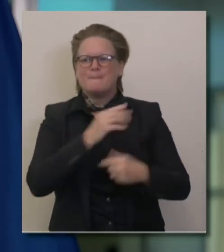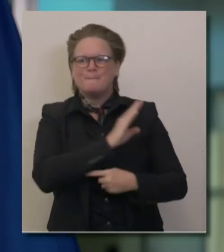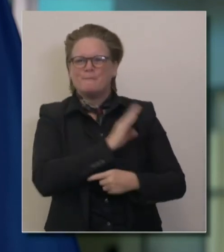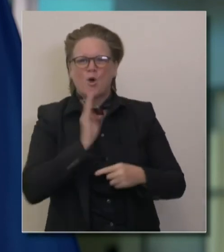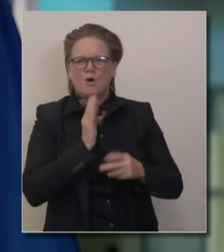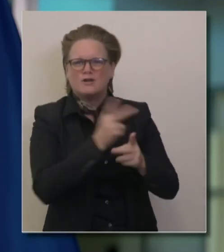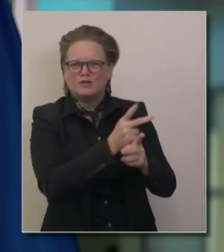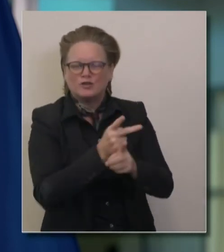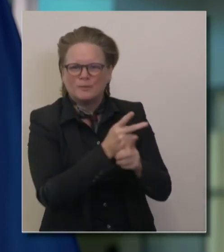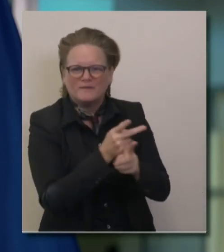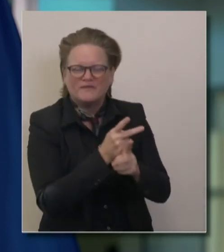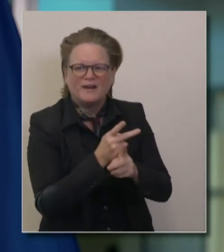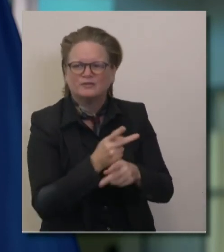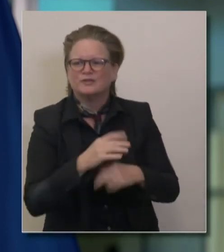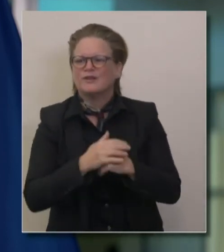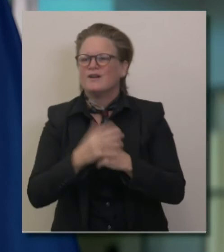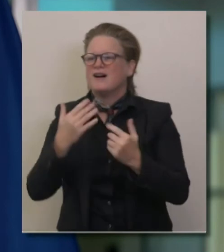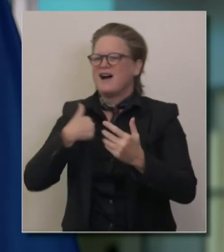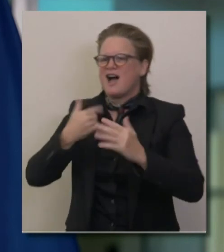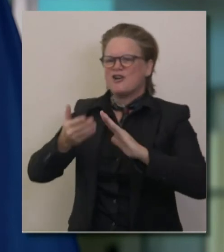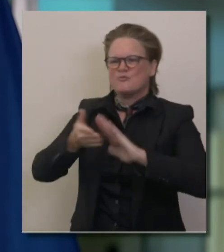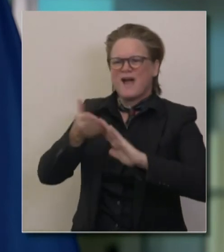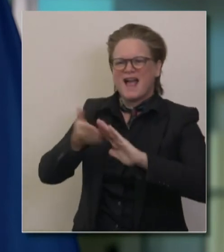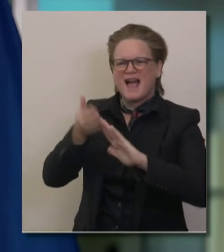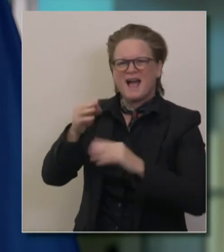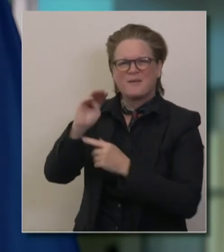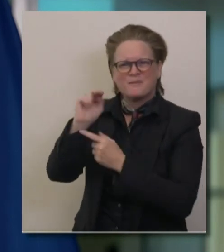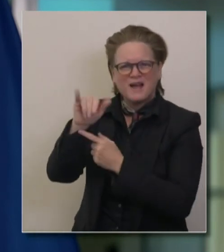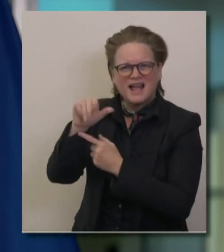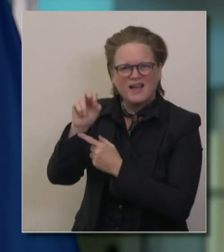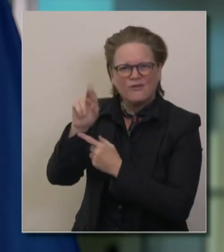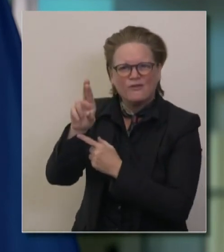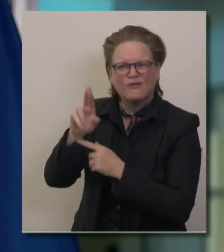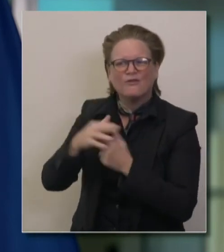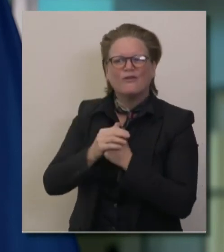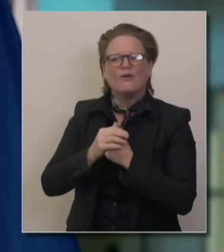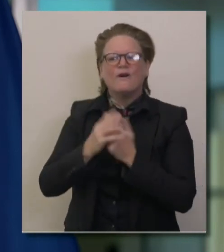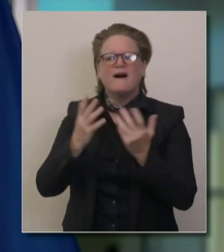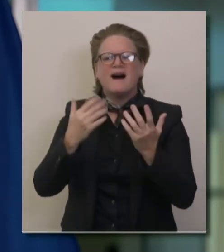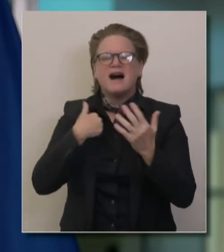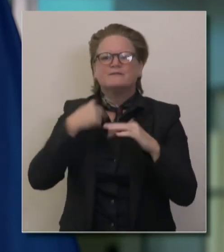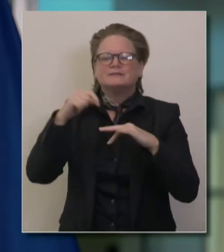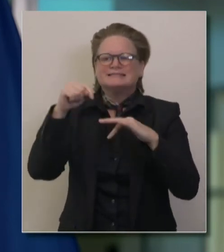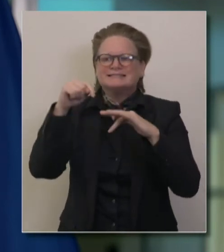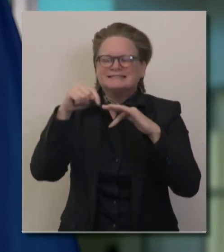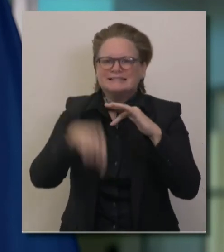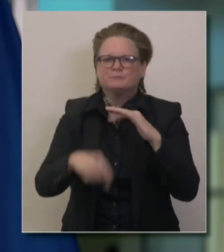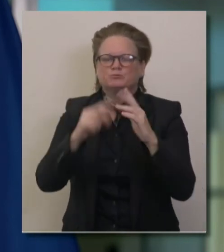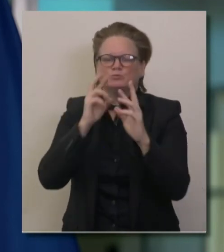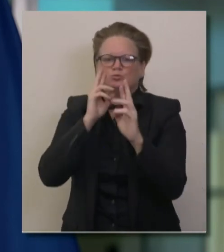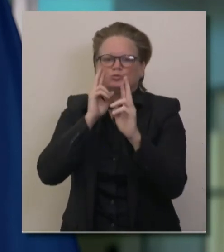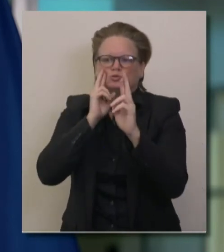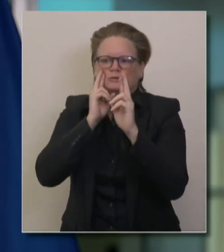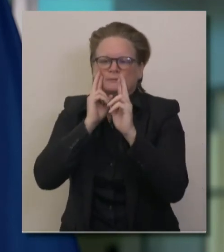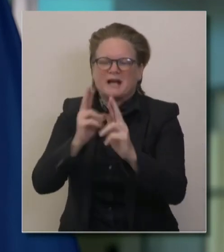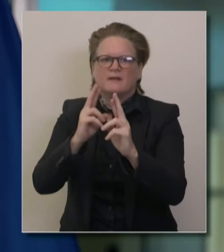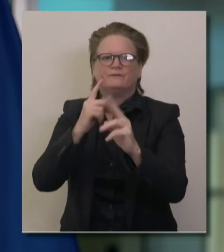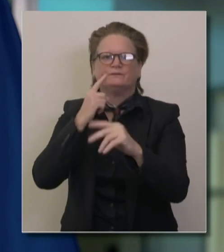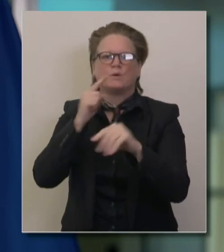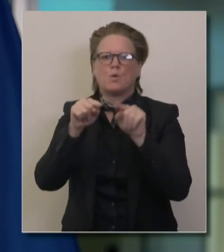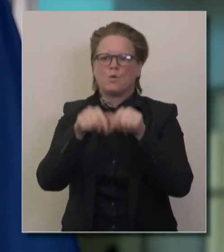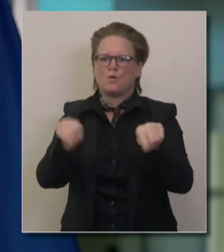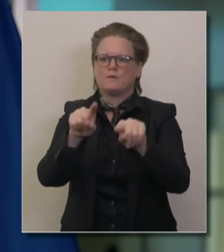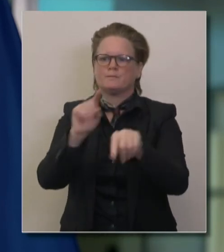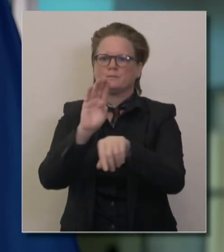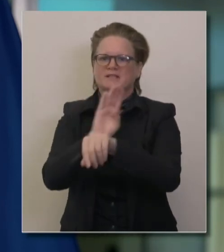run for mayor. I have reverence, not just respect reverence for small businesses, reverence for